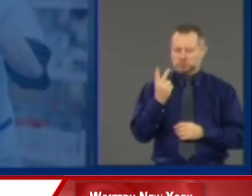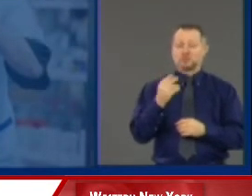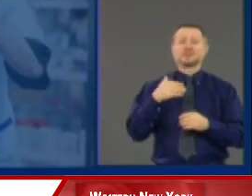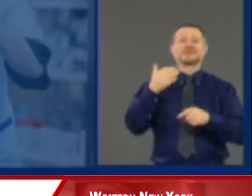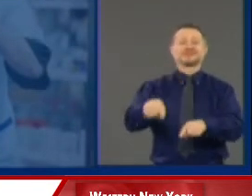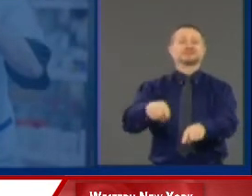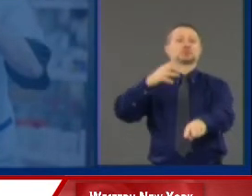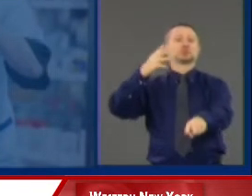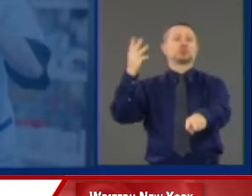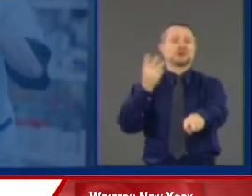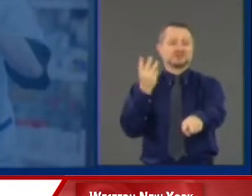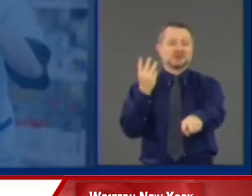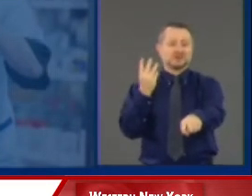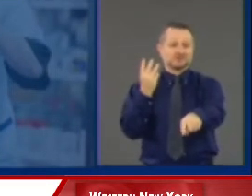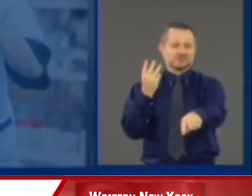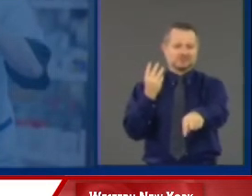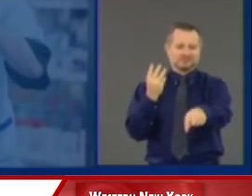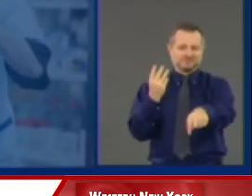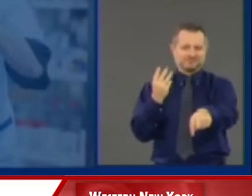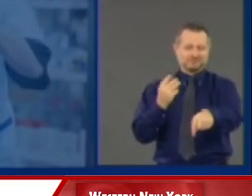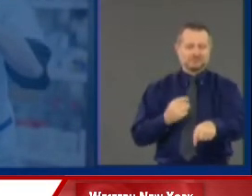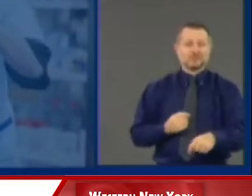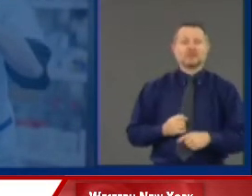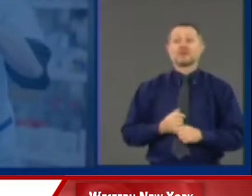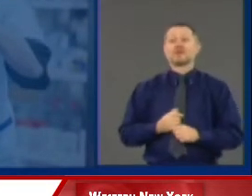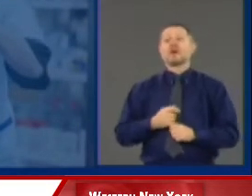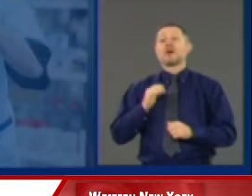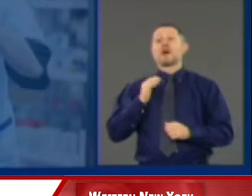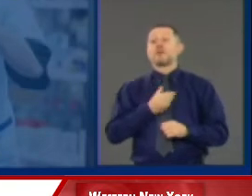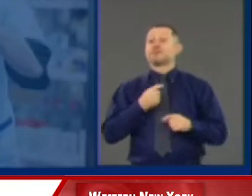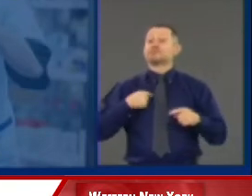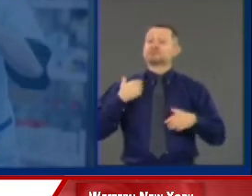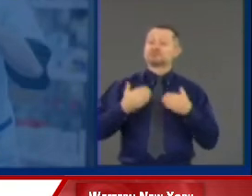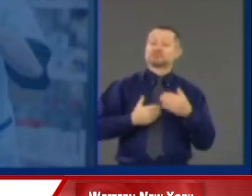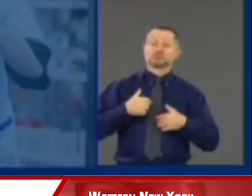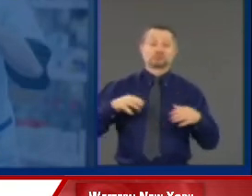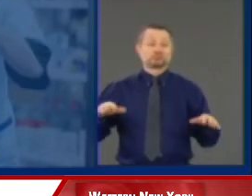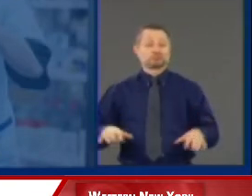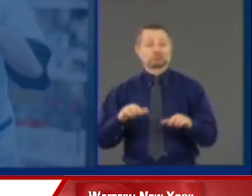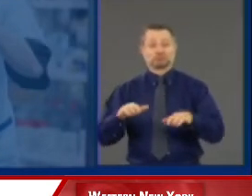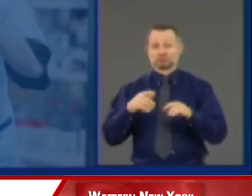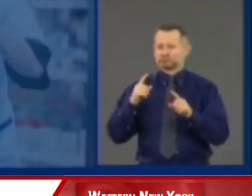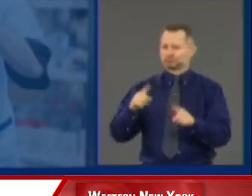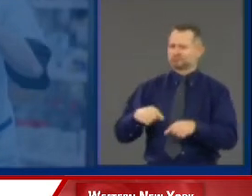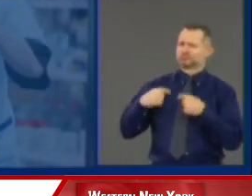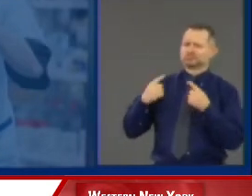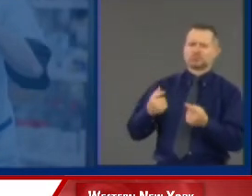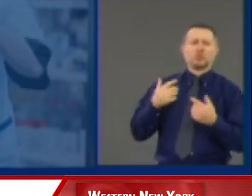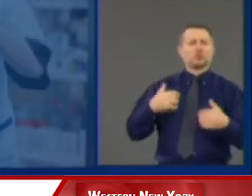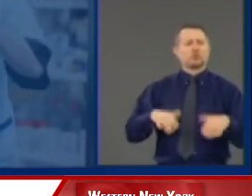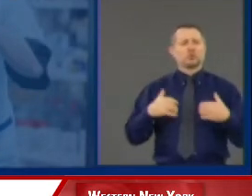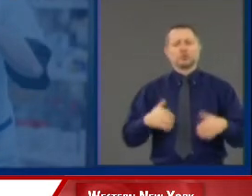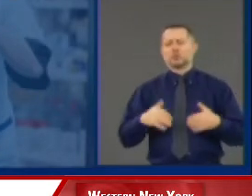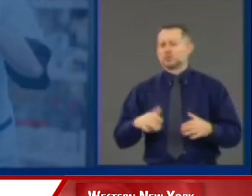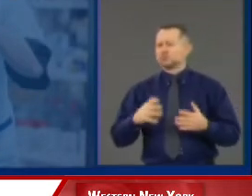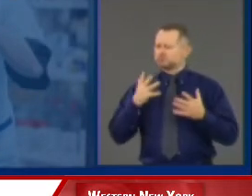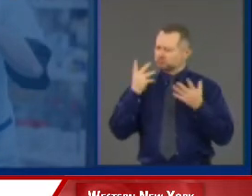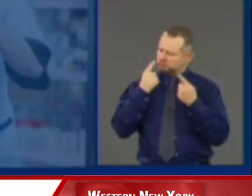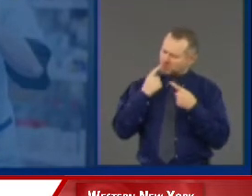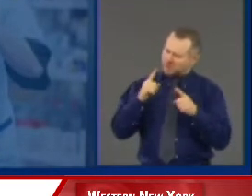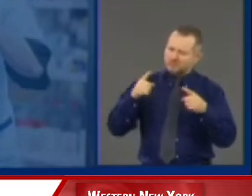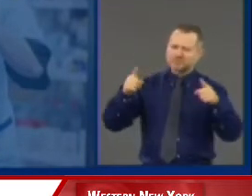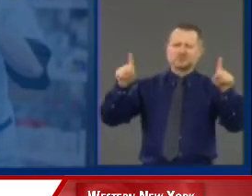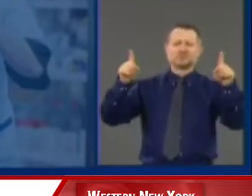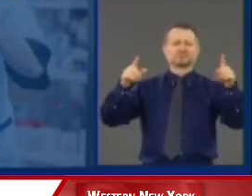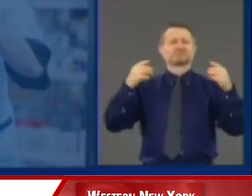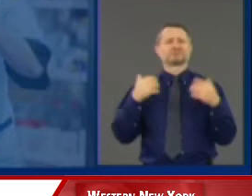What we have done with this COVID virus is a really amazing accomplishment. If you